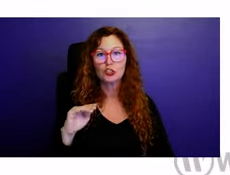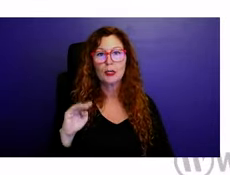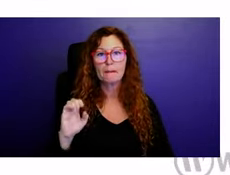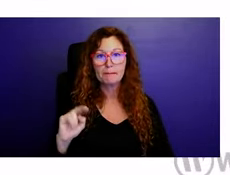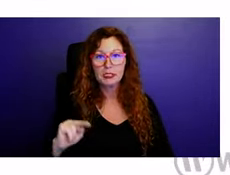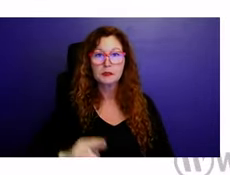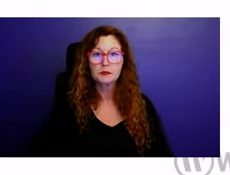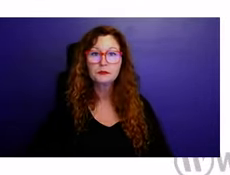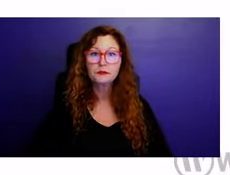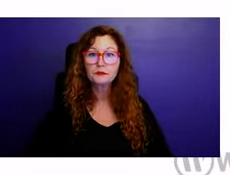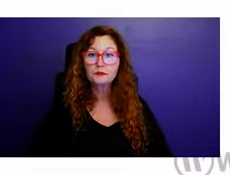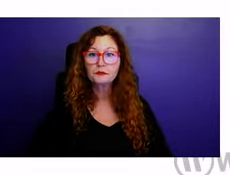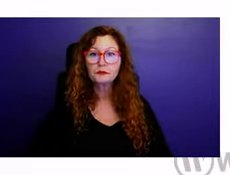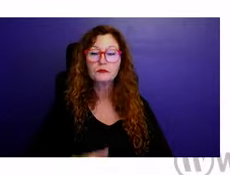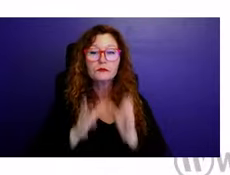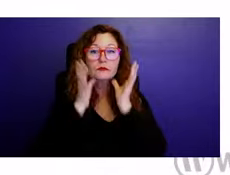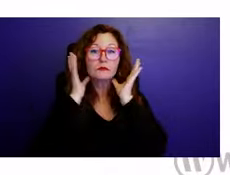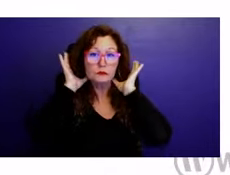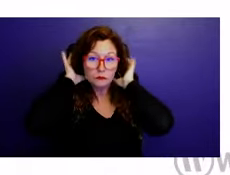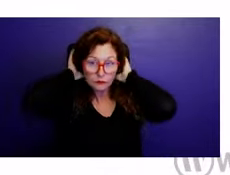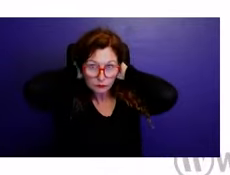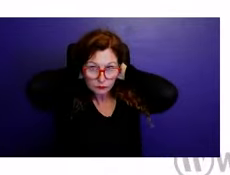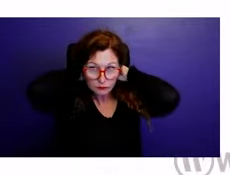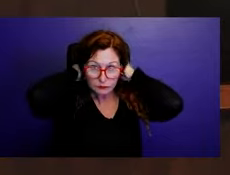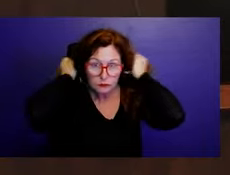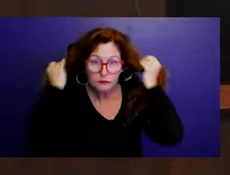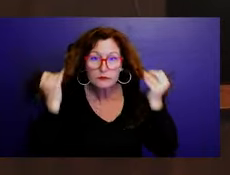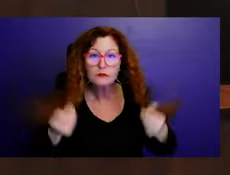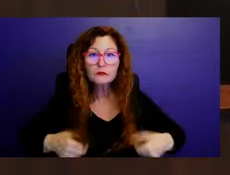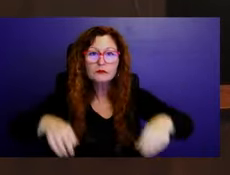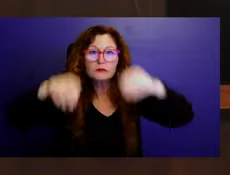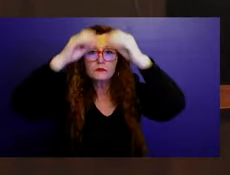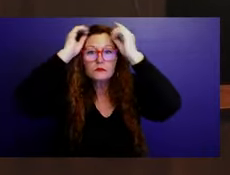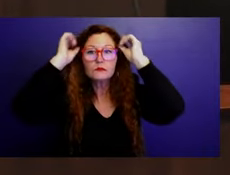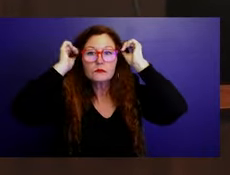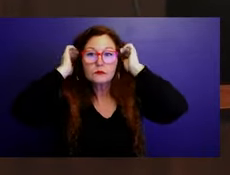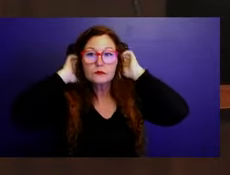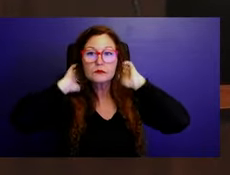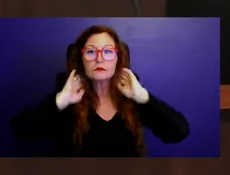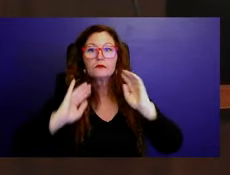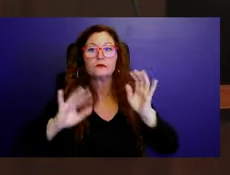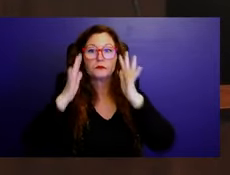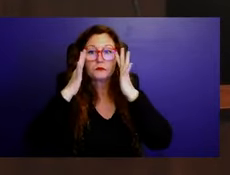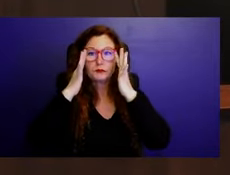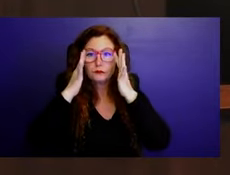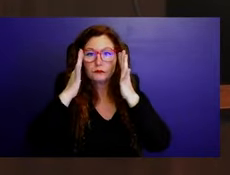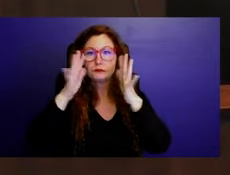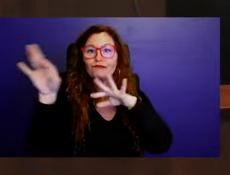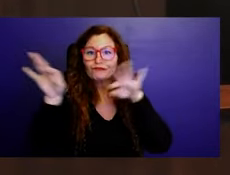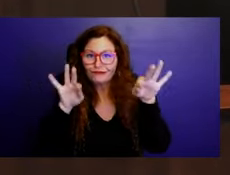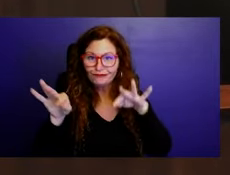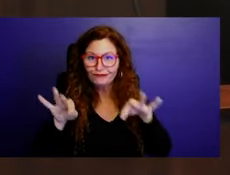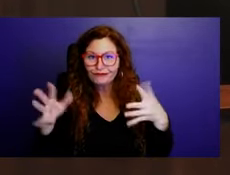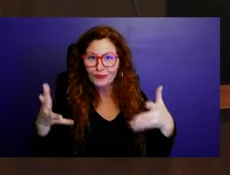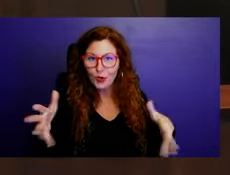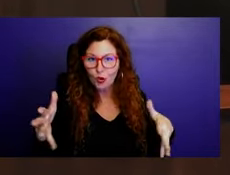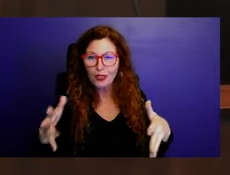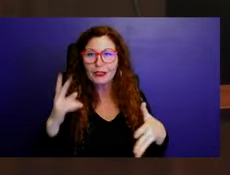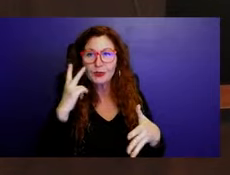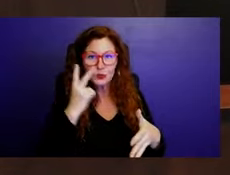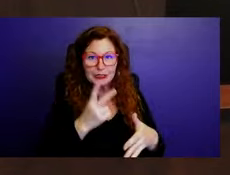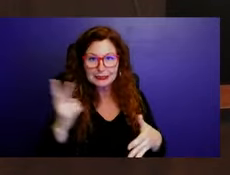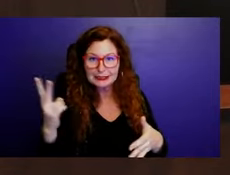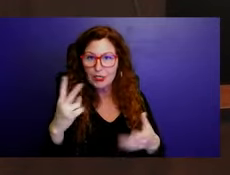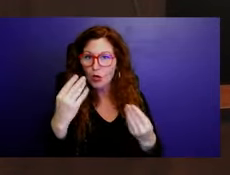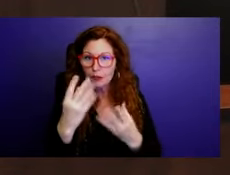think, um, I think I mentioned before that, you know, you have the staff report in your packet that staff, we've worked diligently with staff